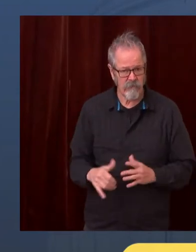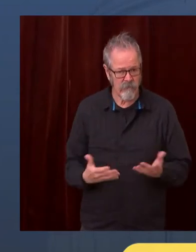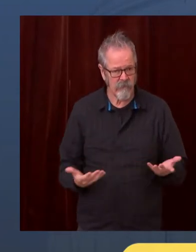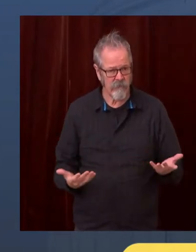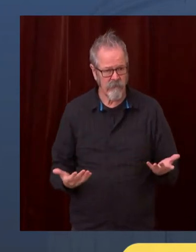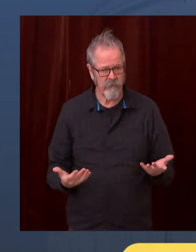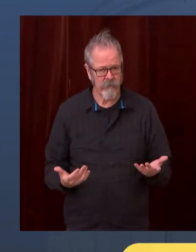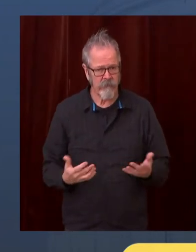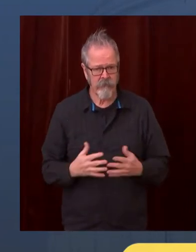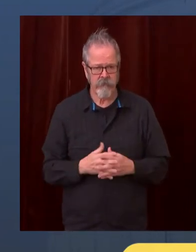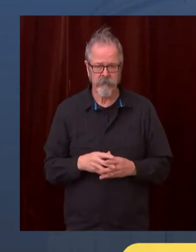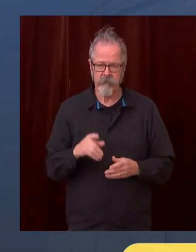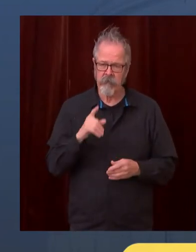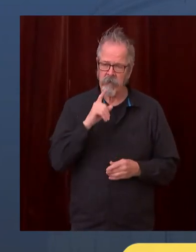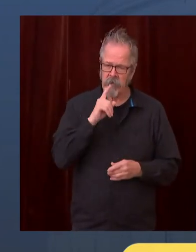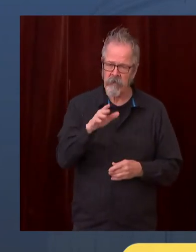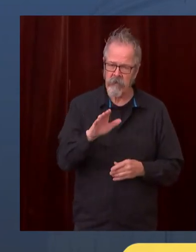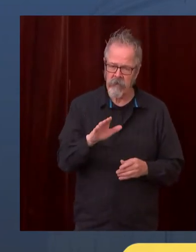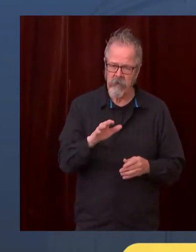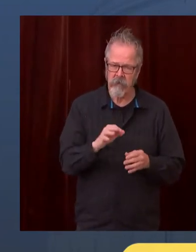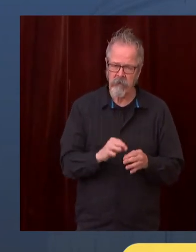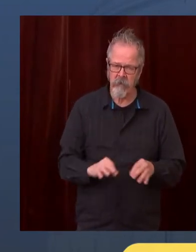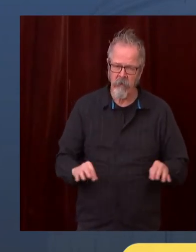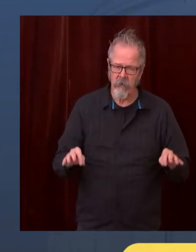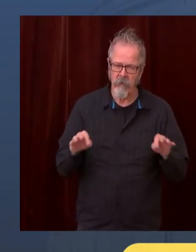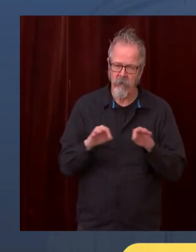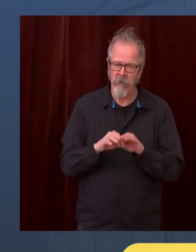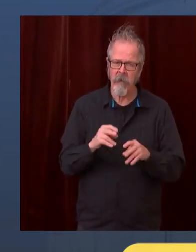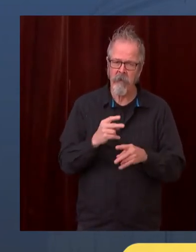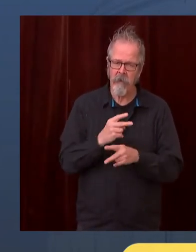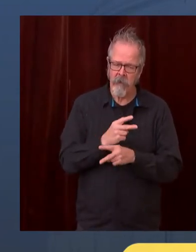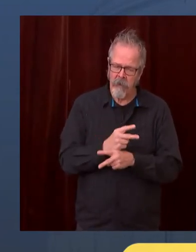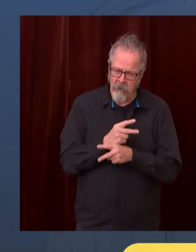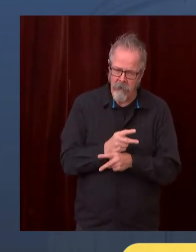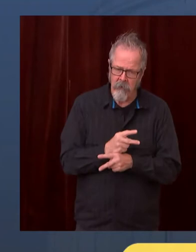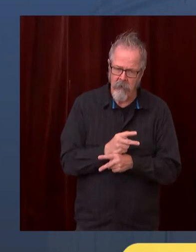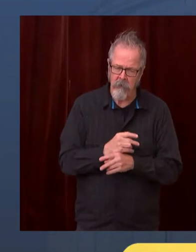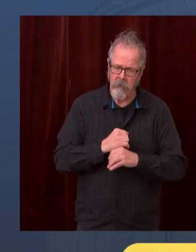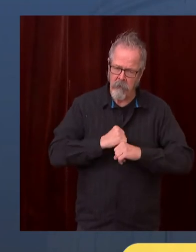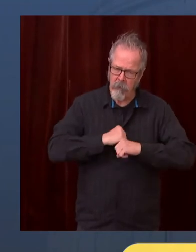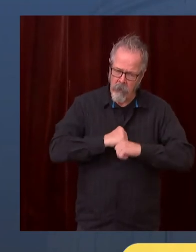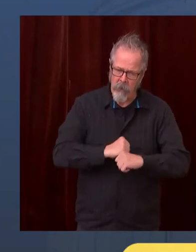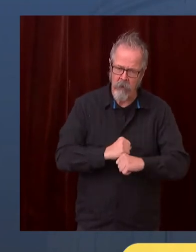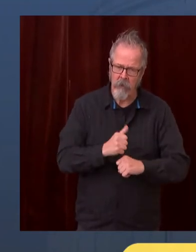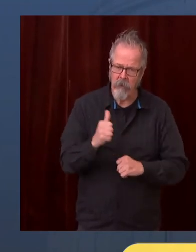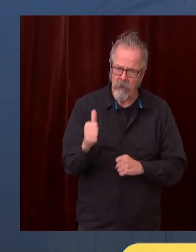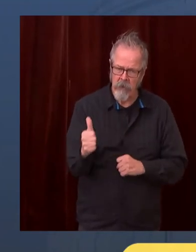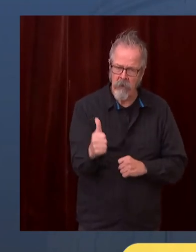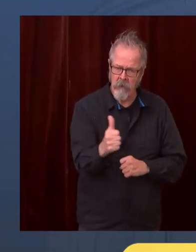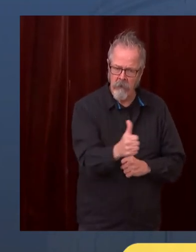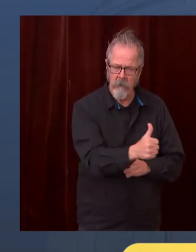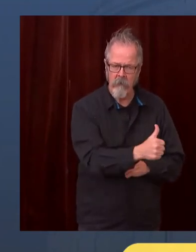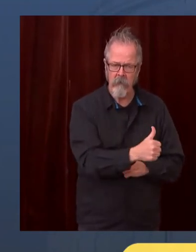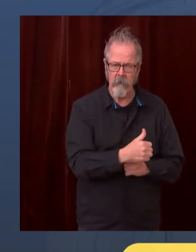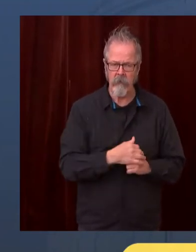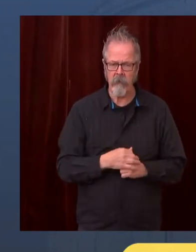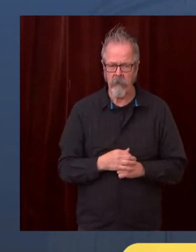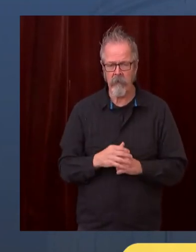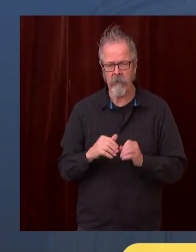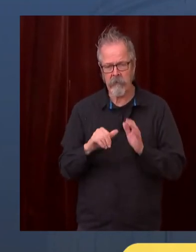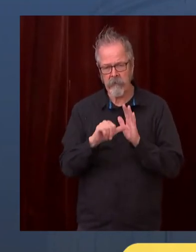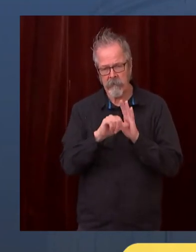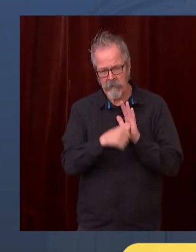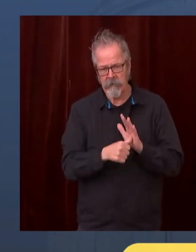the governor mentioned, to make sure, and I'll just reiterate some of the messages, really important that people continue to wear their official